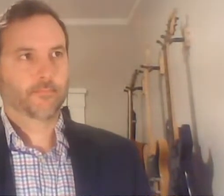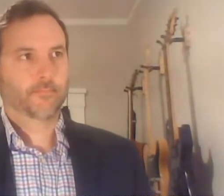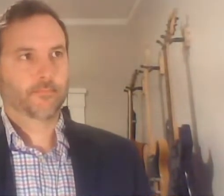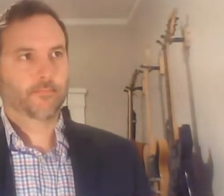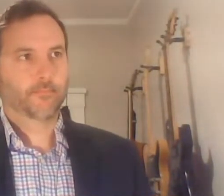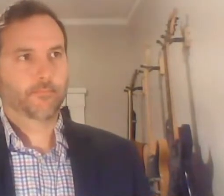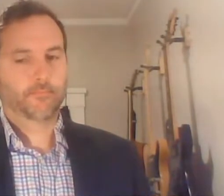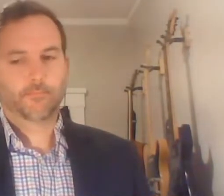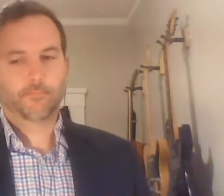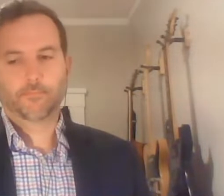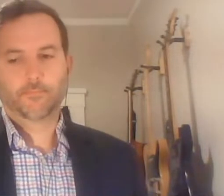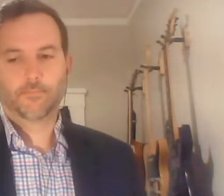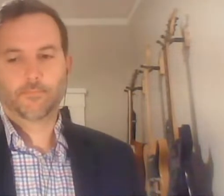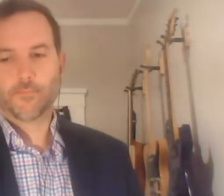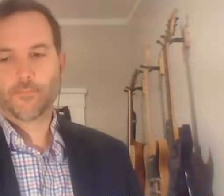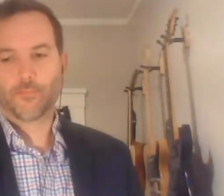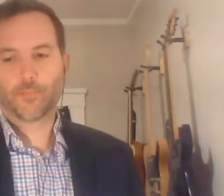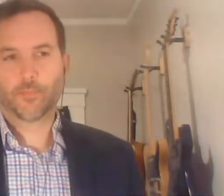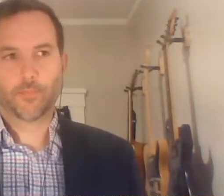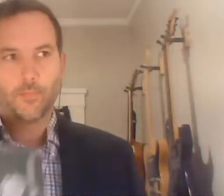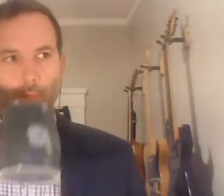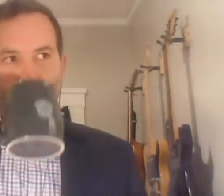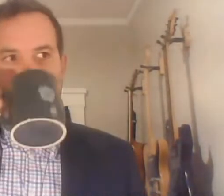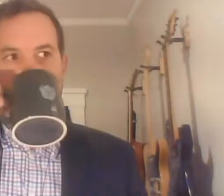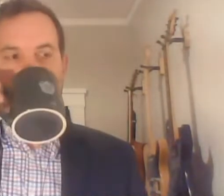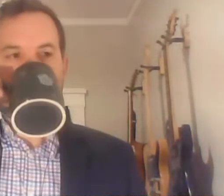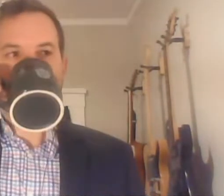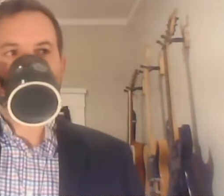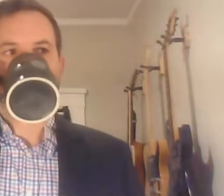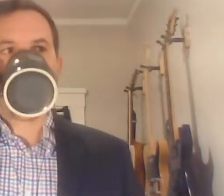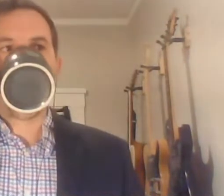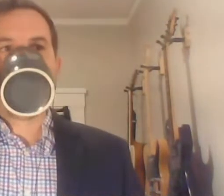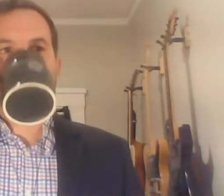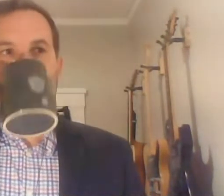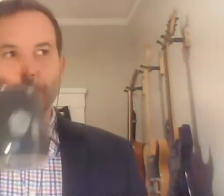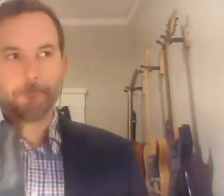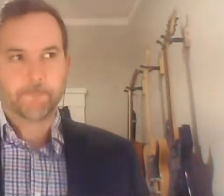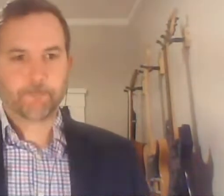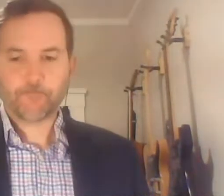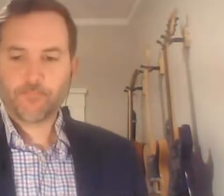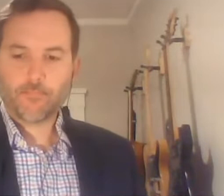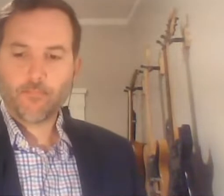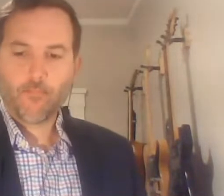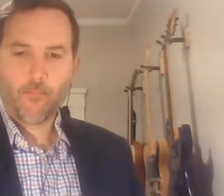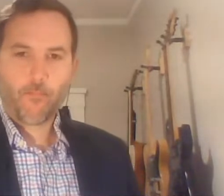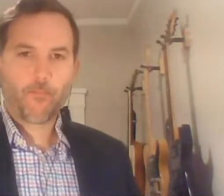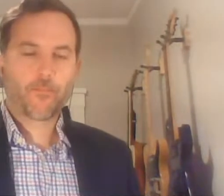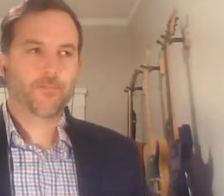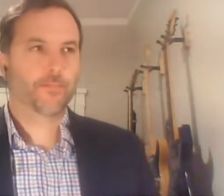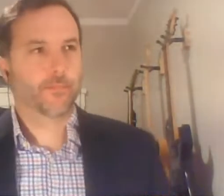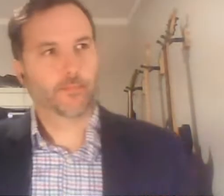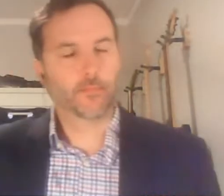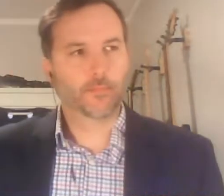Wu, who is an attorney in the Los Angeles office of the Federal Trade Commission, where she conducts investigations and